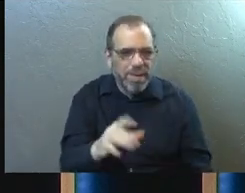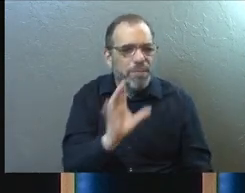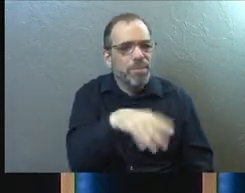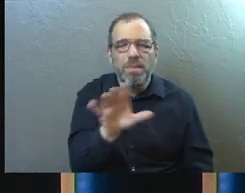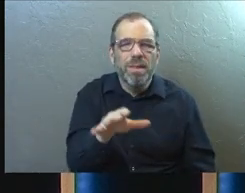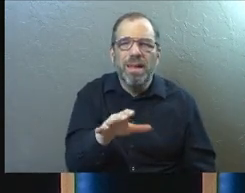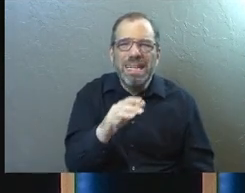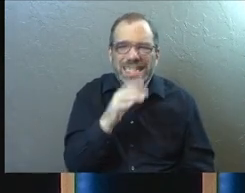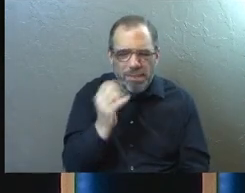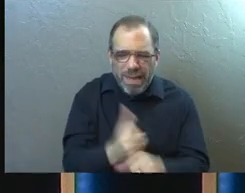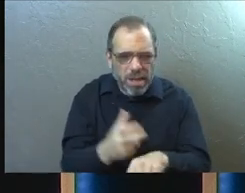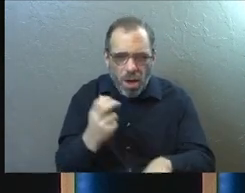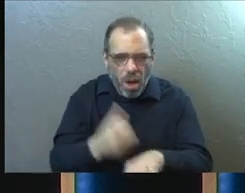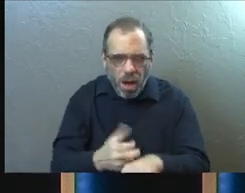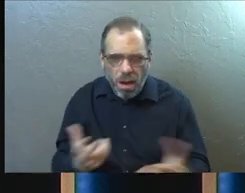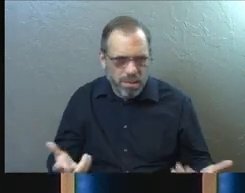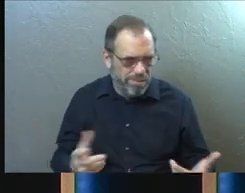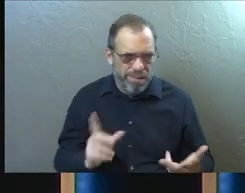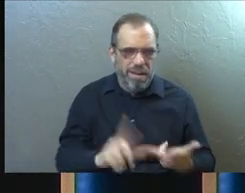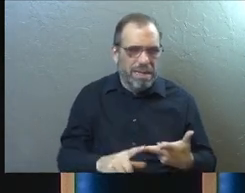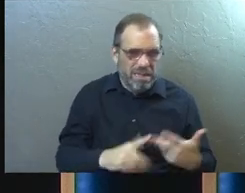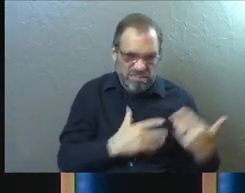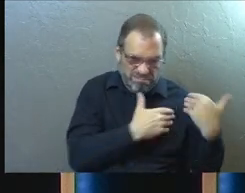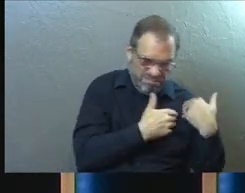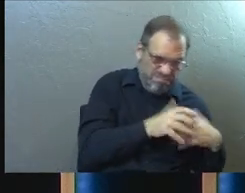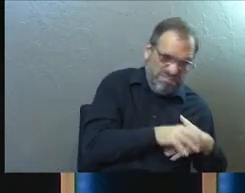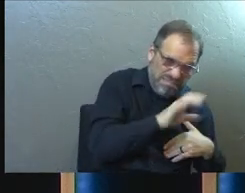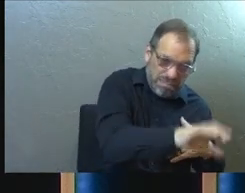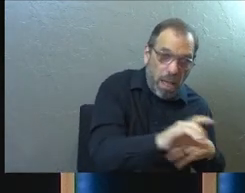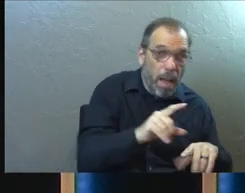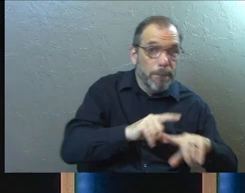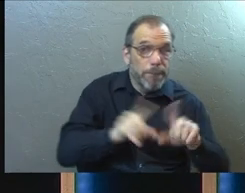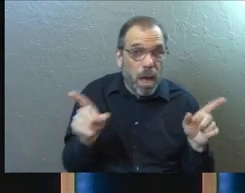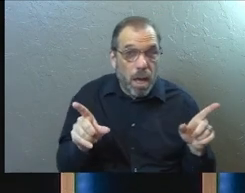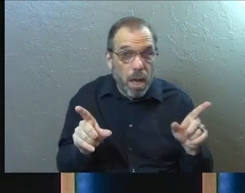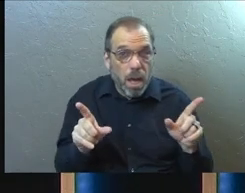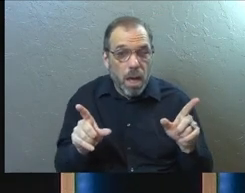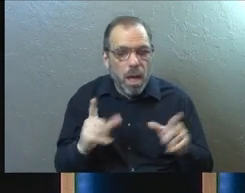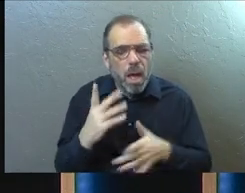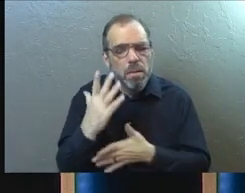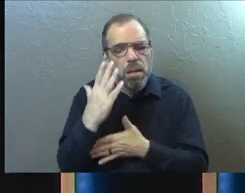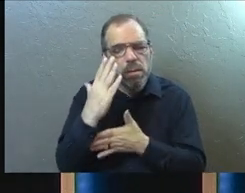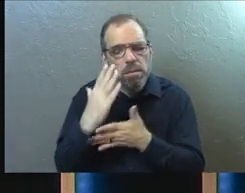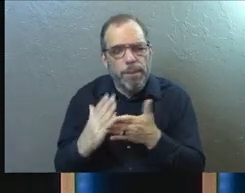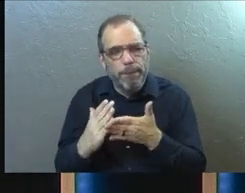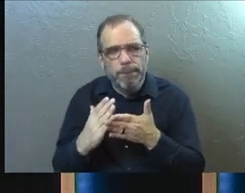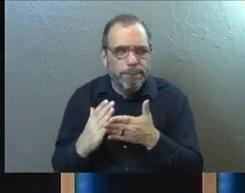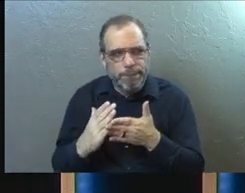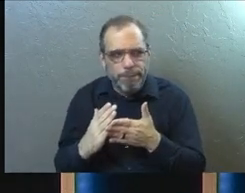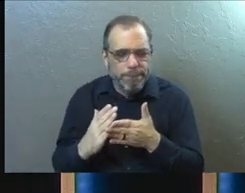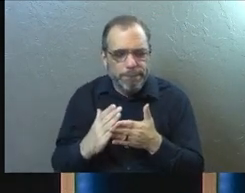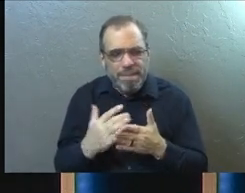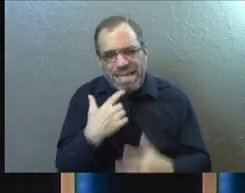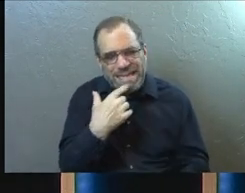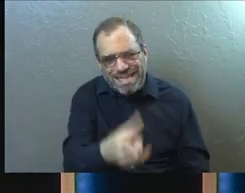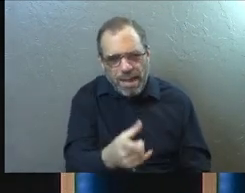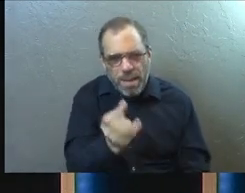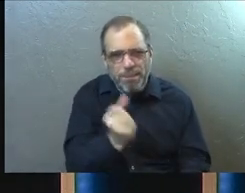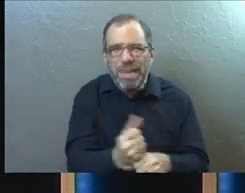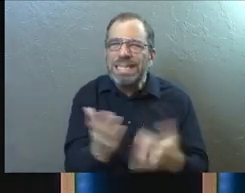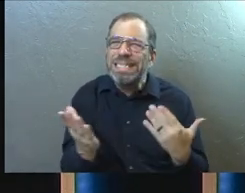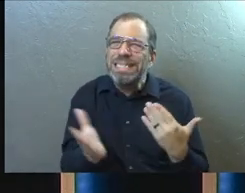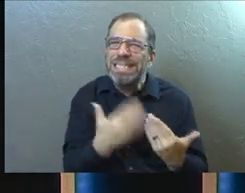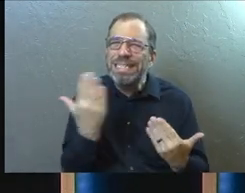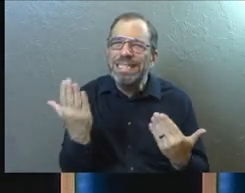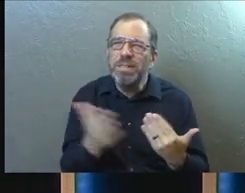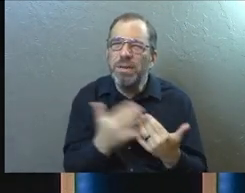we're not going to make it too difficult. We're not going to put unnecessary barriers. However, there are things that we can tell them that are going to make this